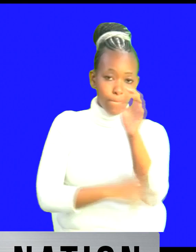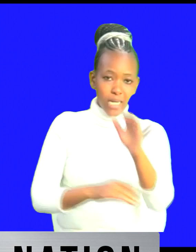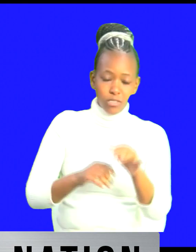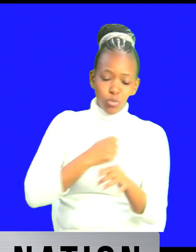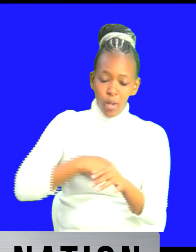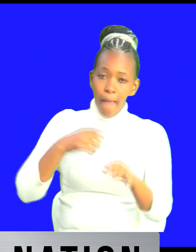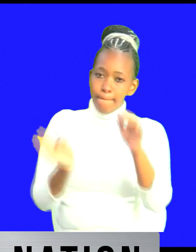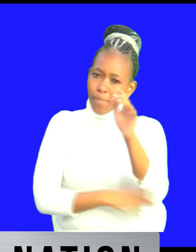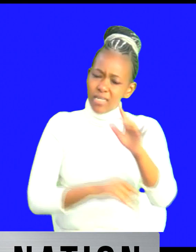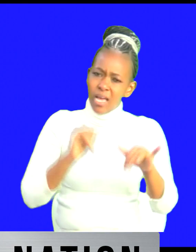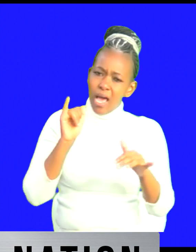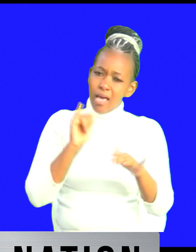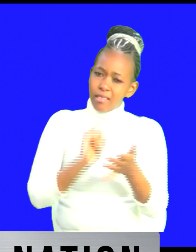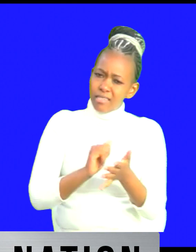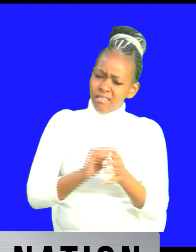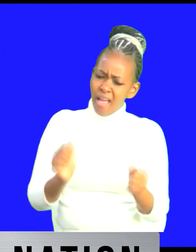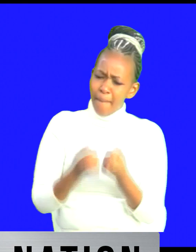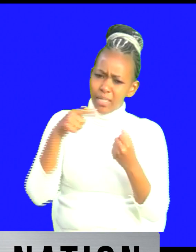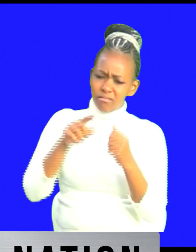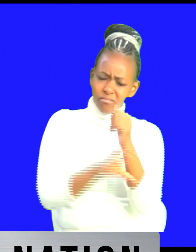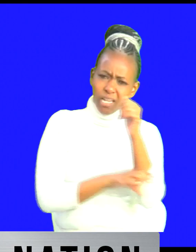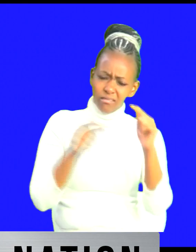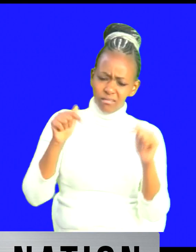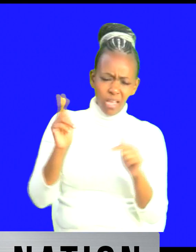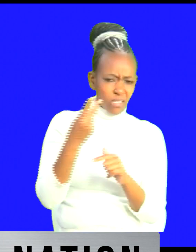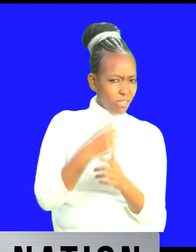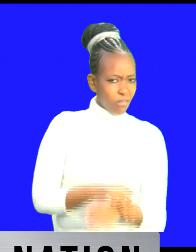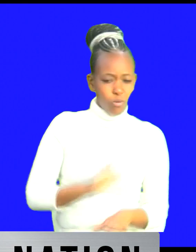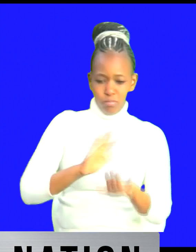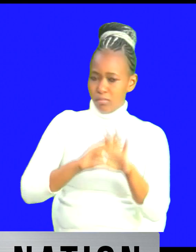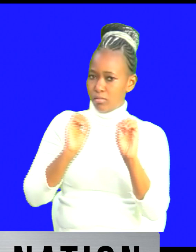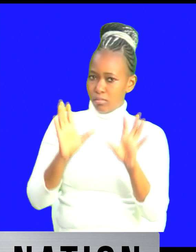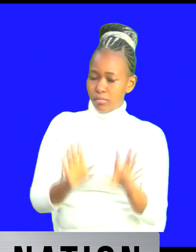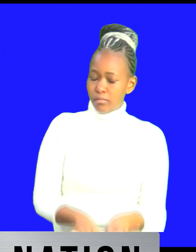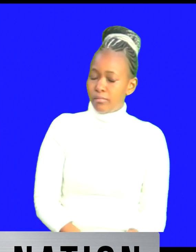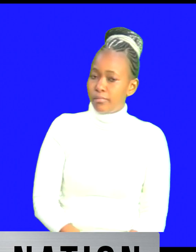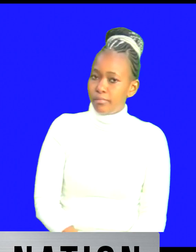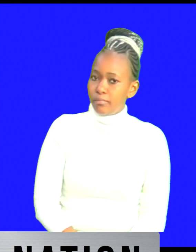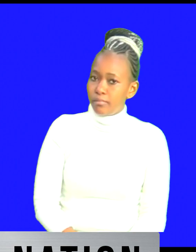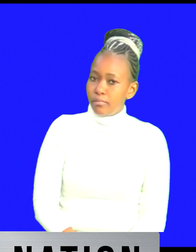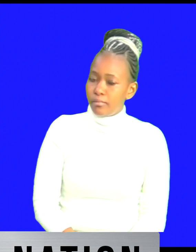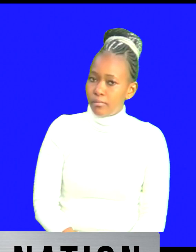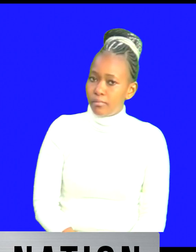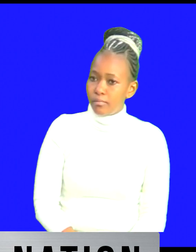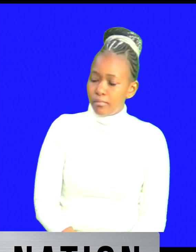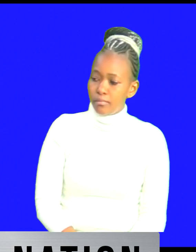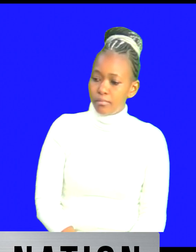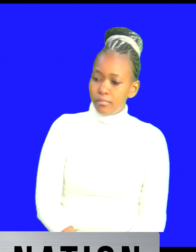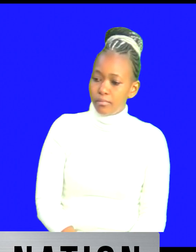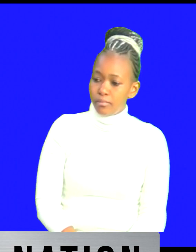that it's not also happening in other sectors because it might be that it is even bigger than that all right all right